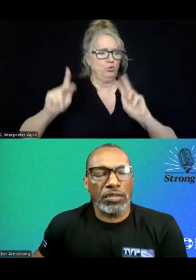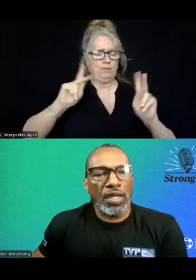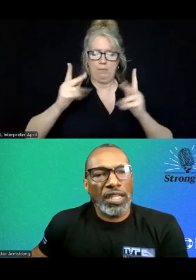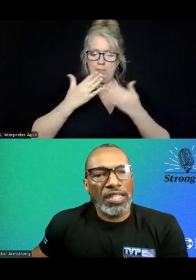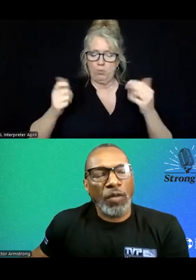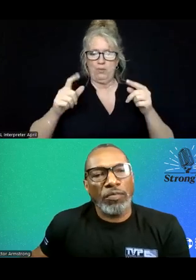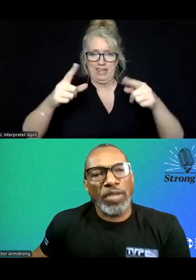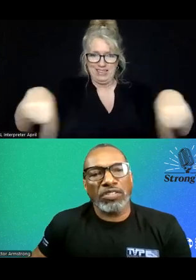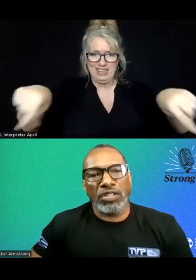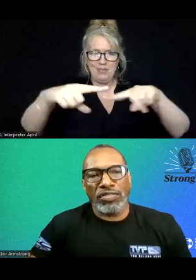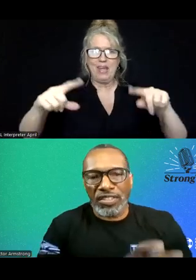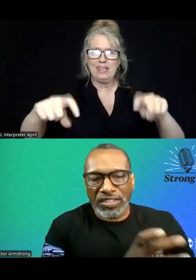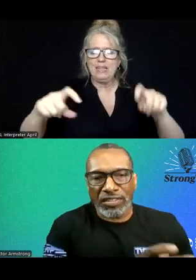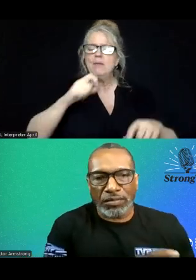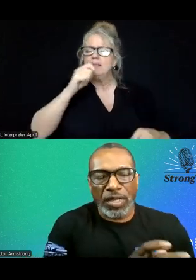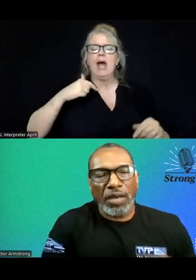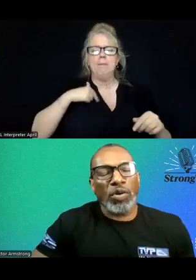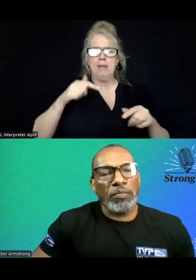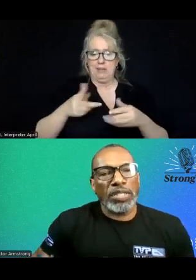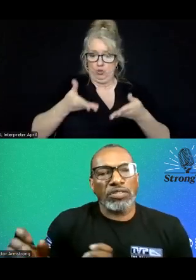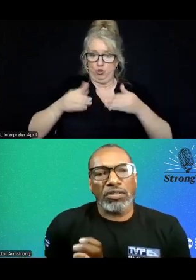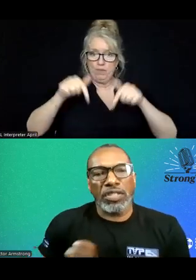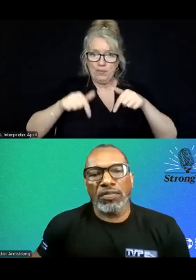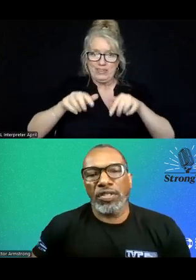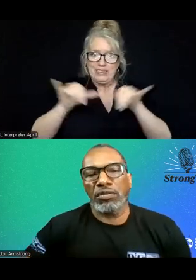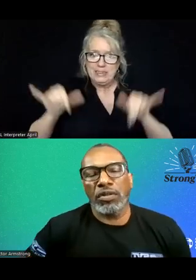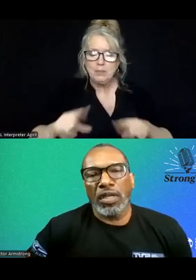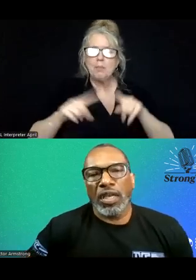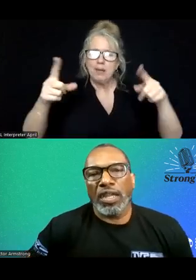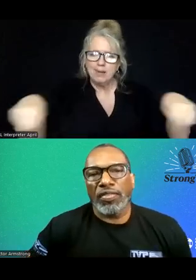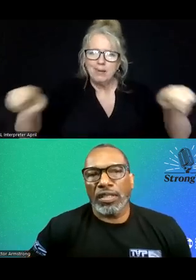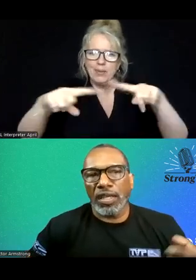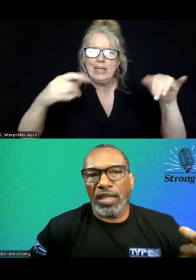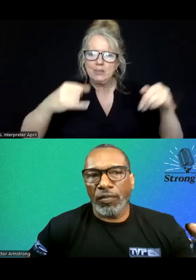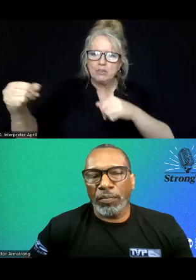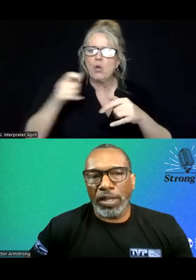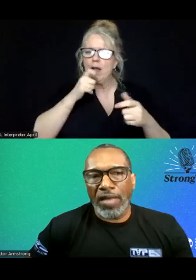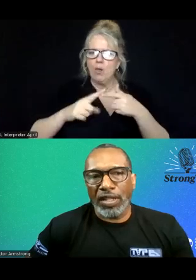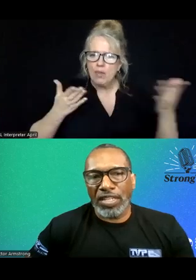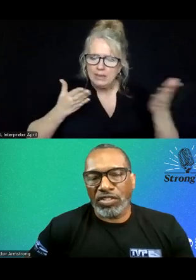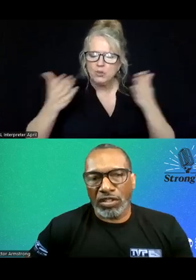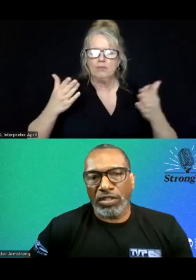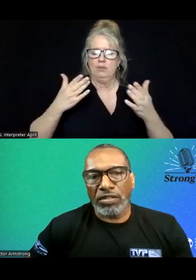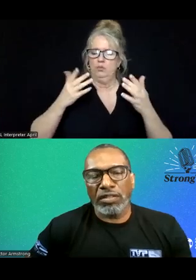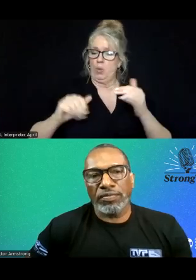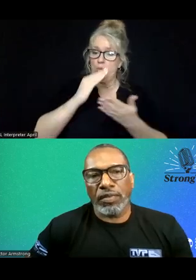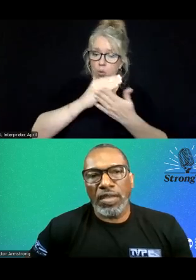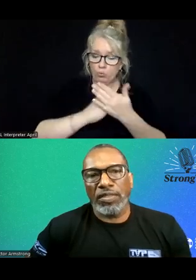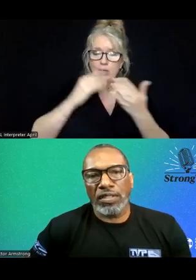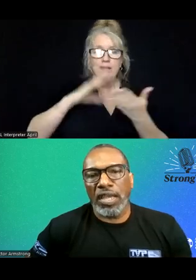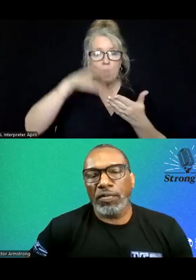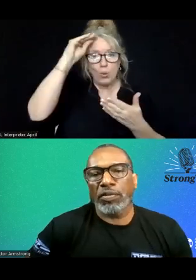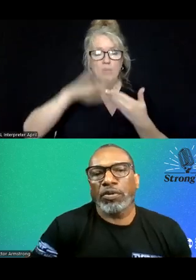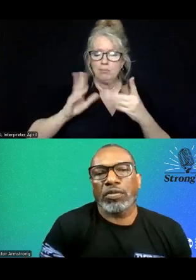resources, not what best serves the system, but what best serves the individual. And I think that if we apply the lessons learned,